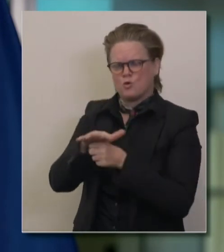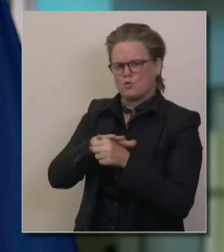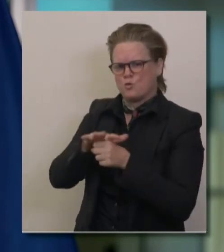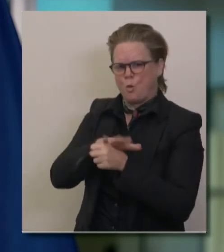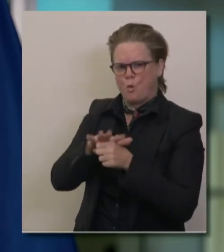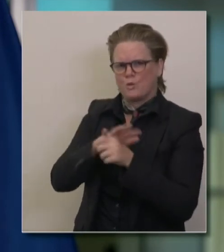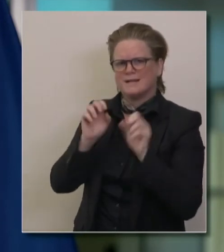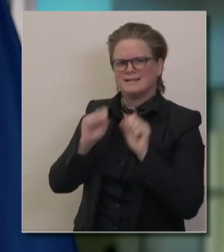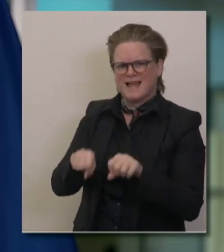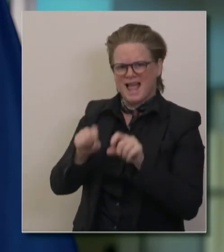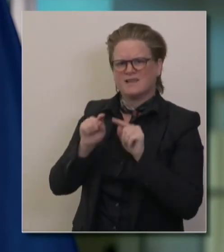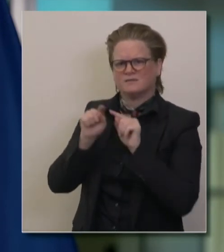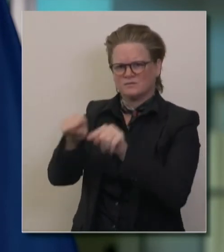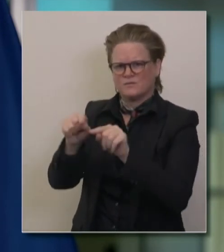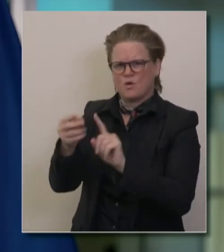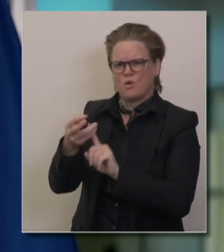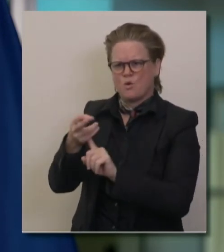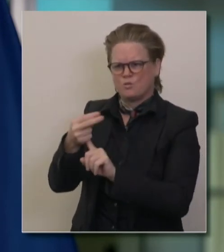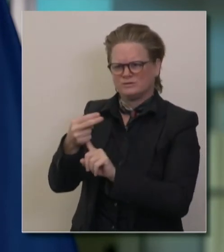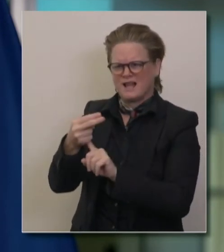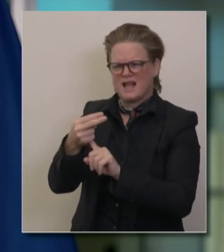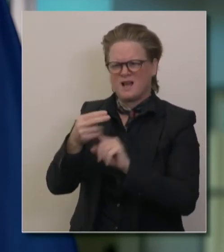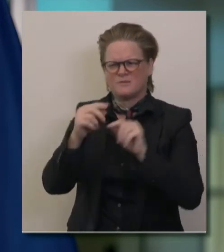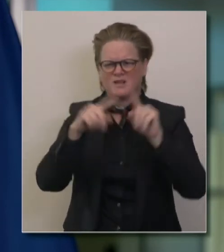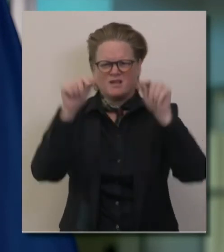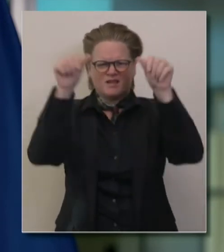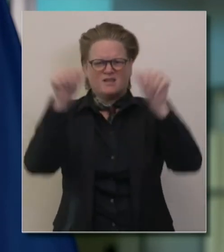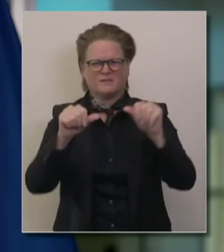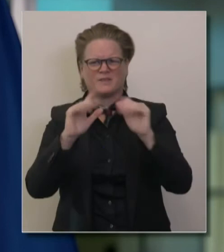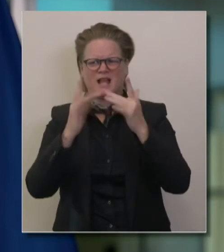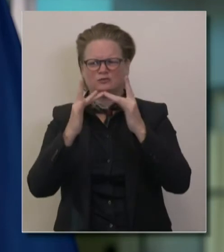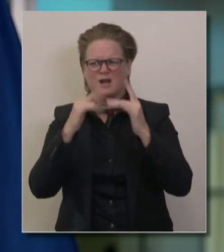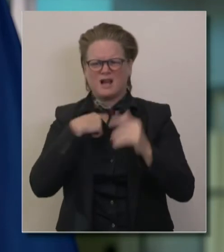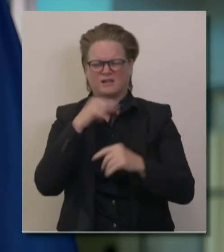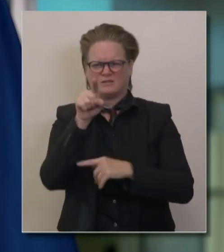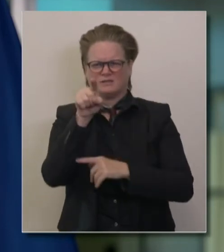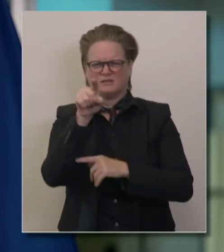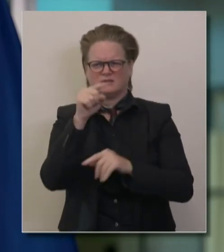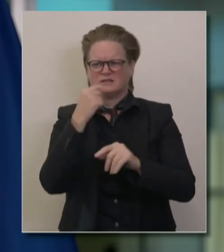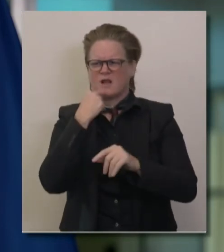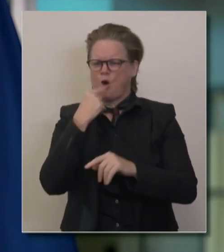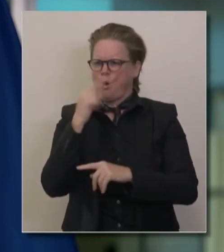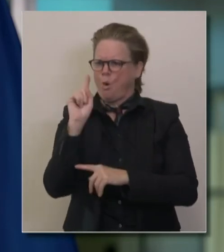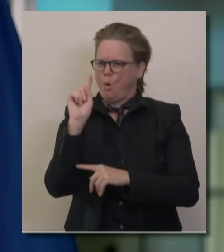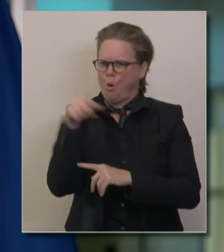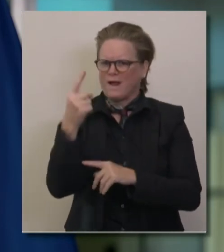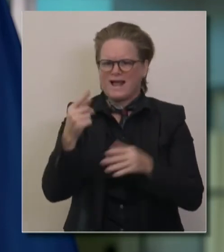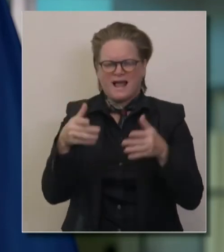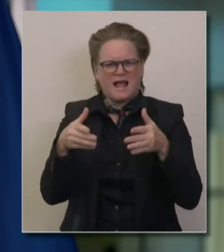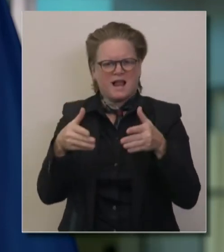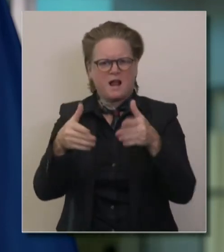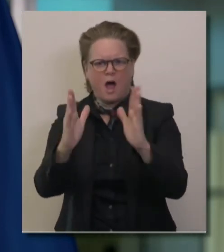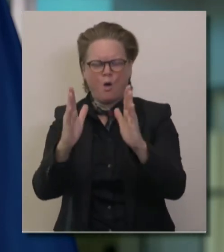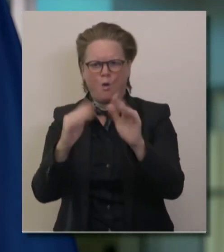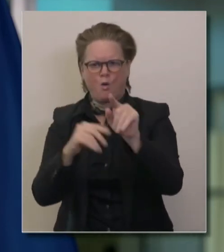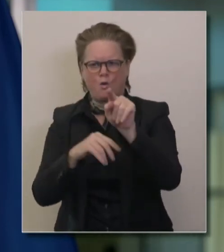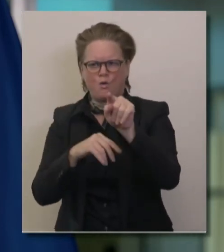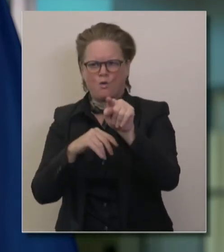for the regional stay-at-home order, lodging can only offer accommodation for COVID-19 mitigation and containment measures